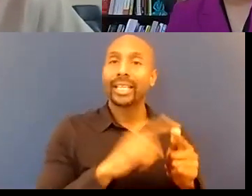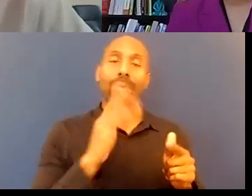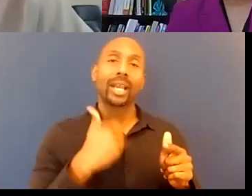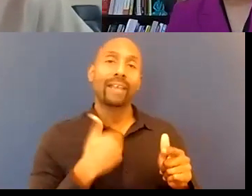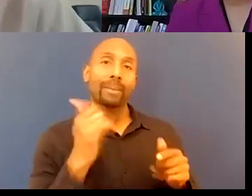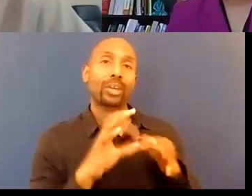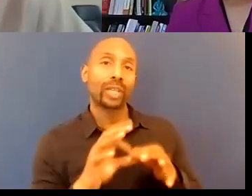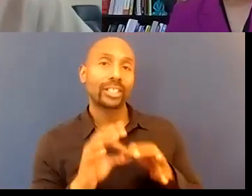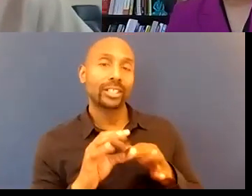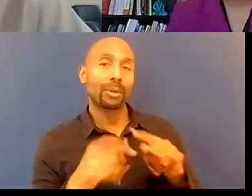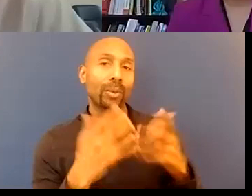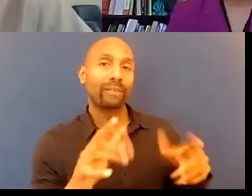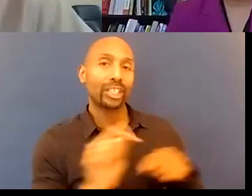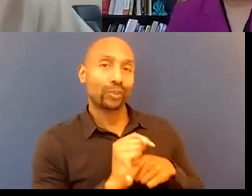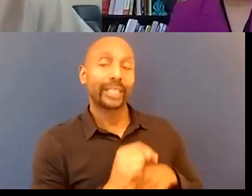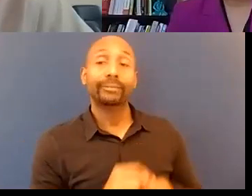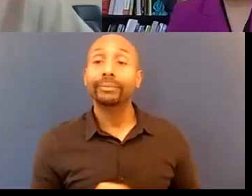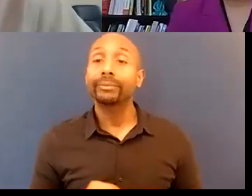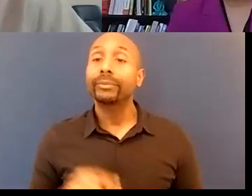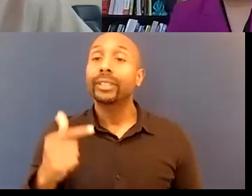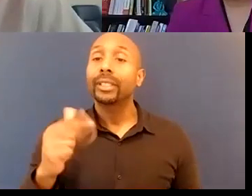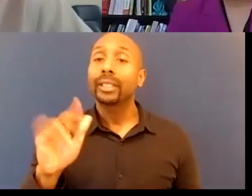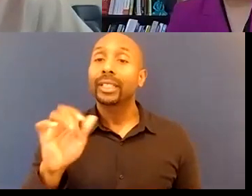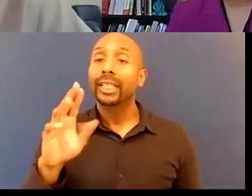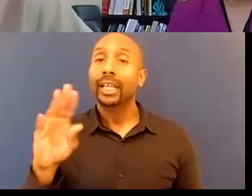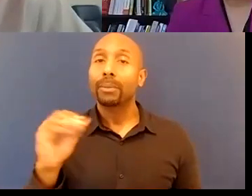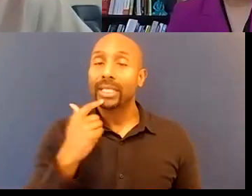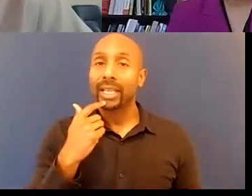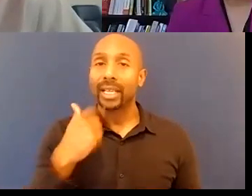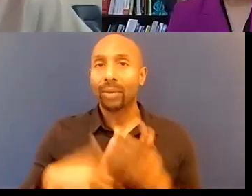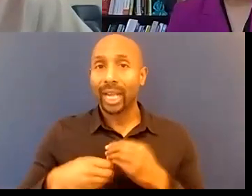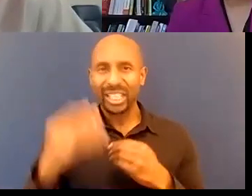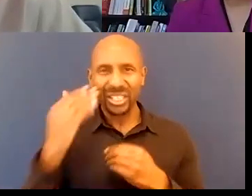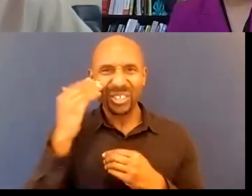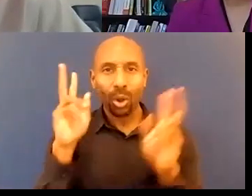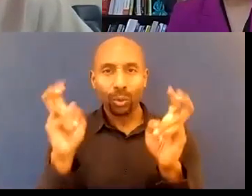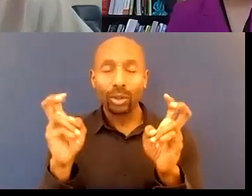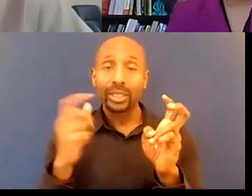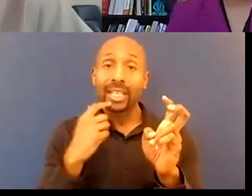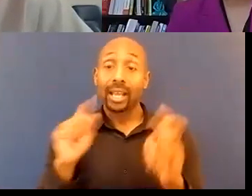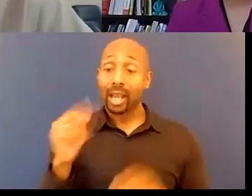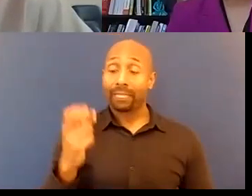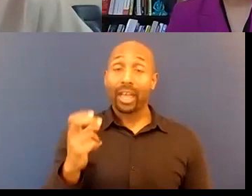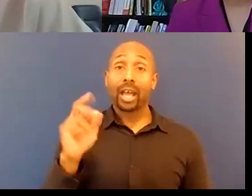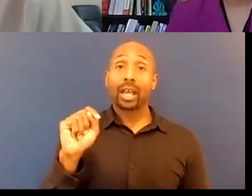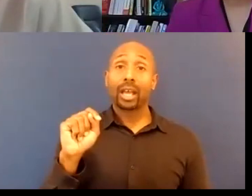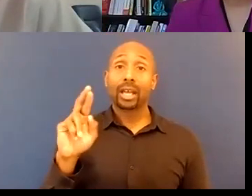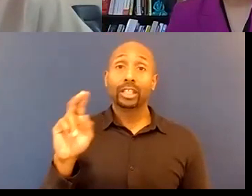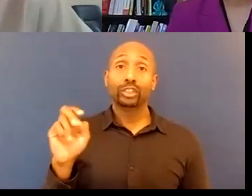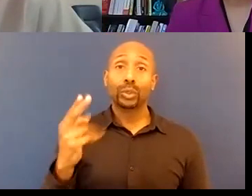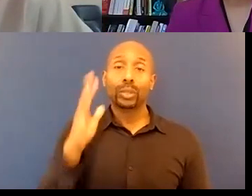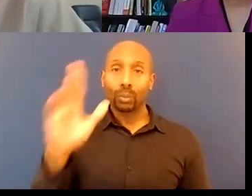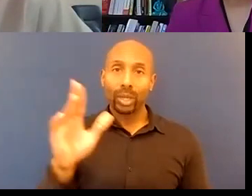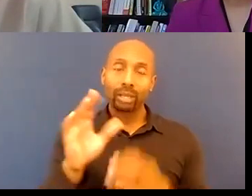i'm sorry i would add you know the old saying the truth shall set you free well when it comes to education